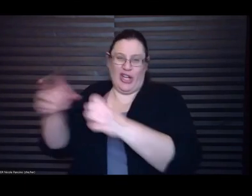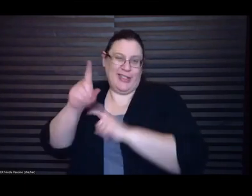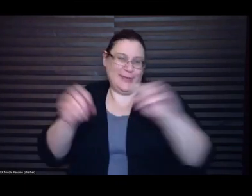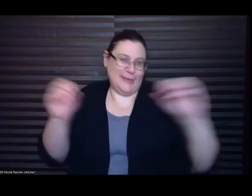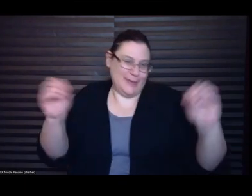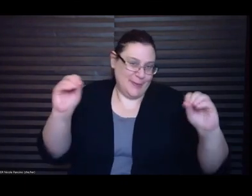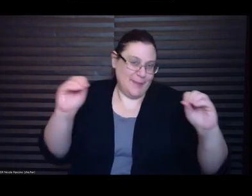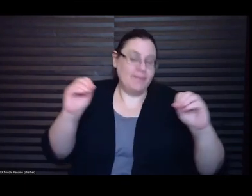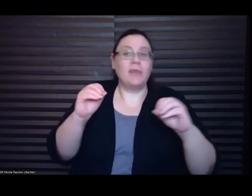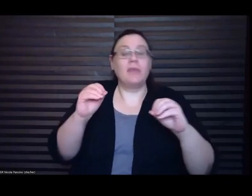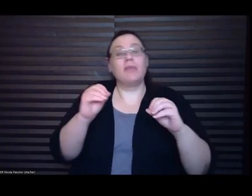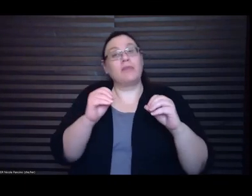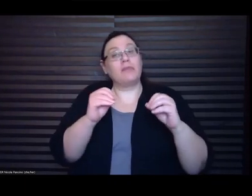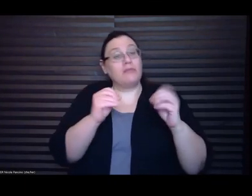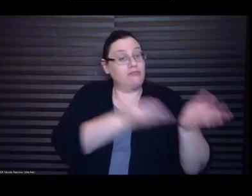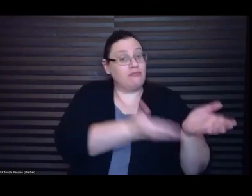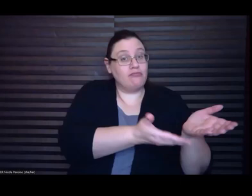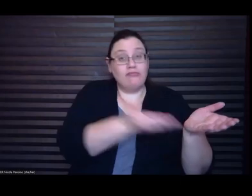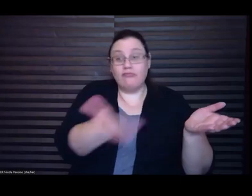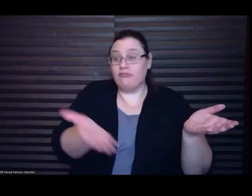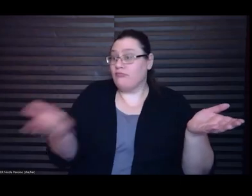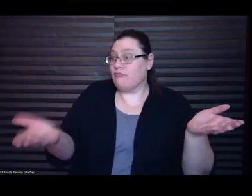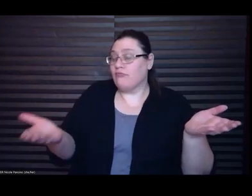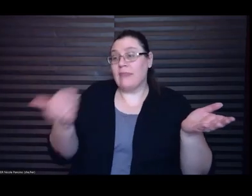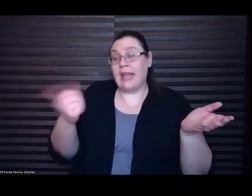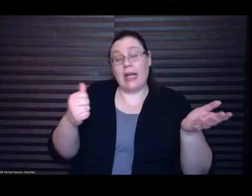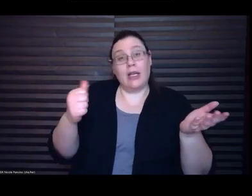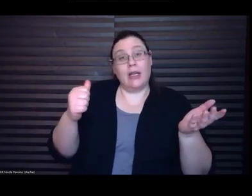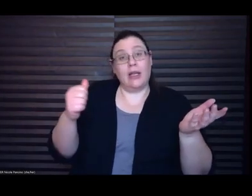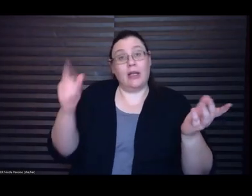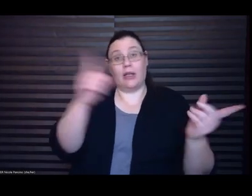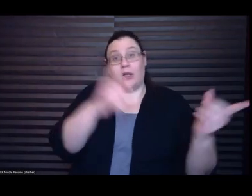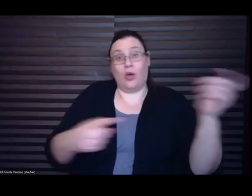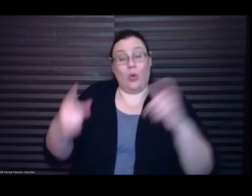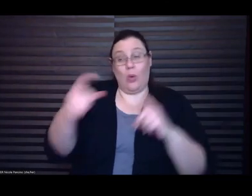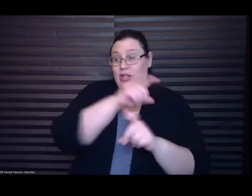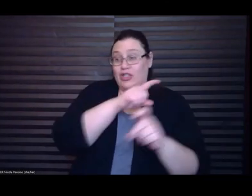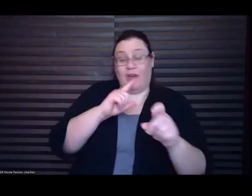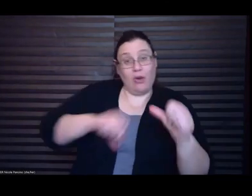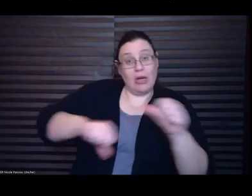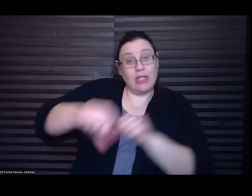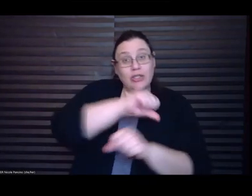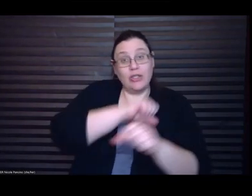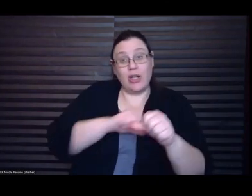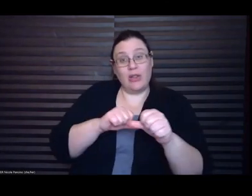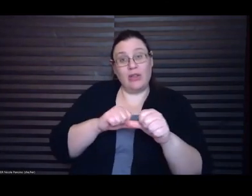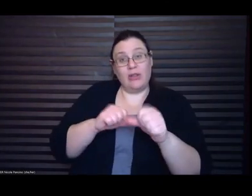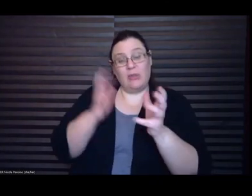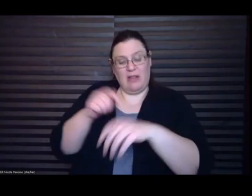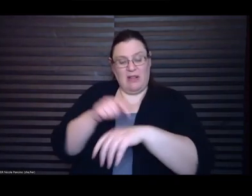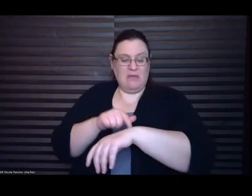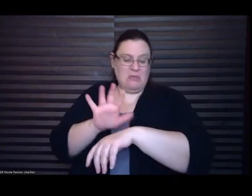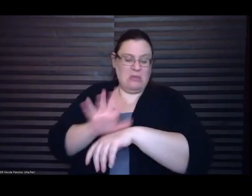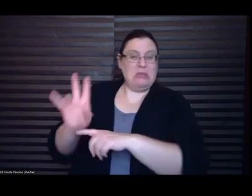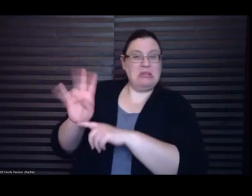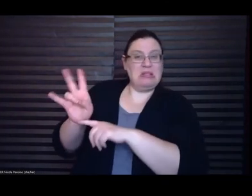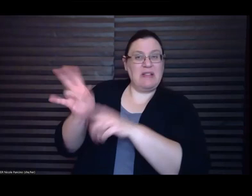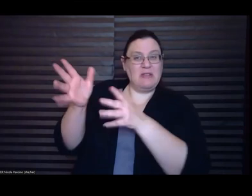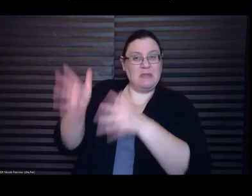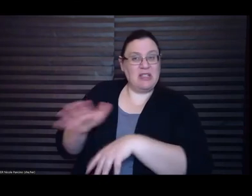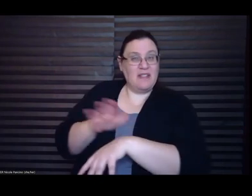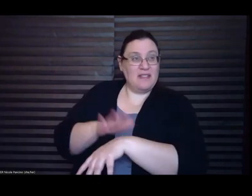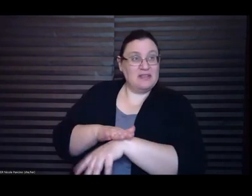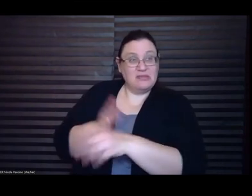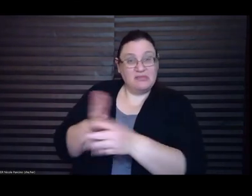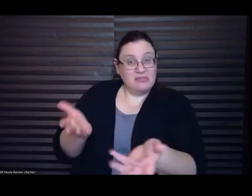for anyone else we have um about seven minutes and I think that could be a fun way to fill it